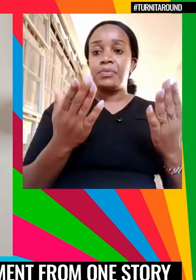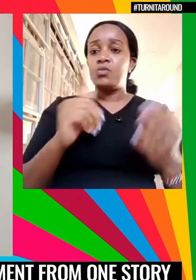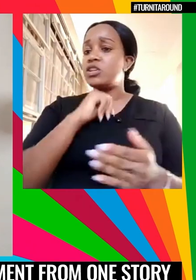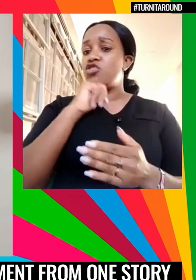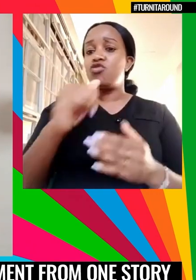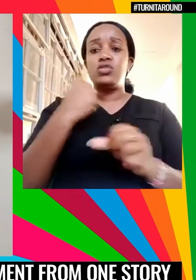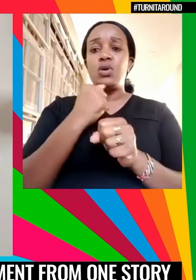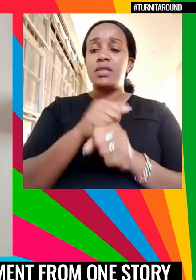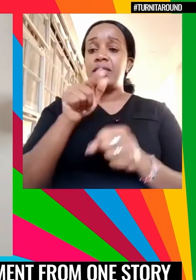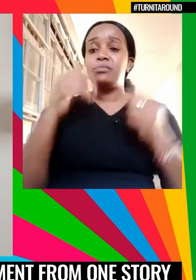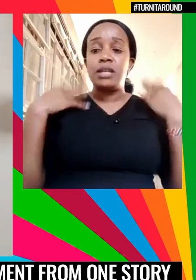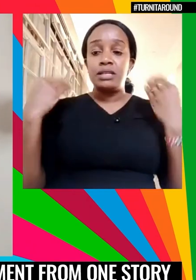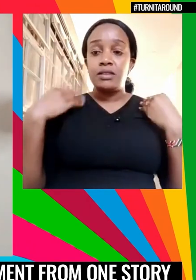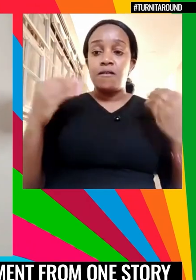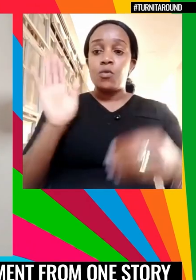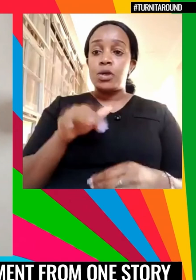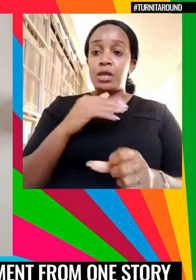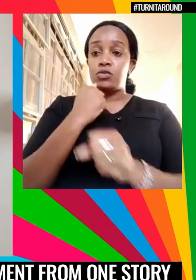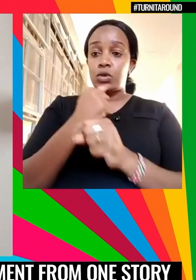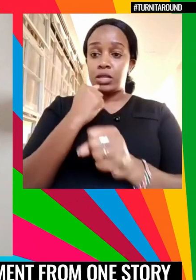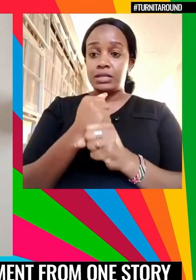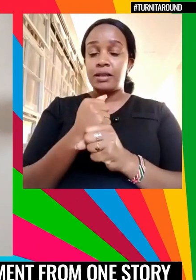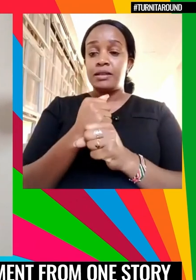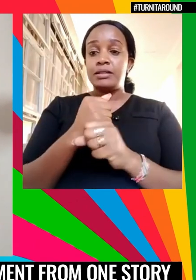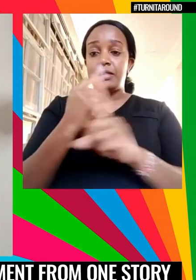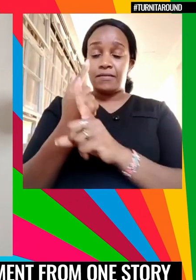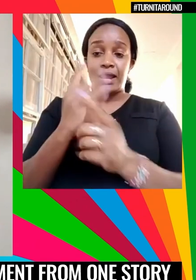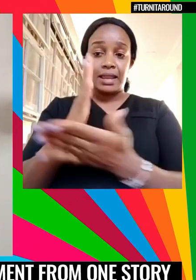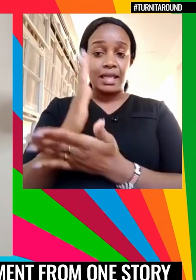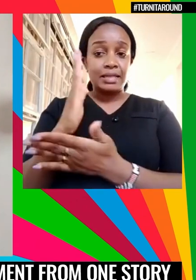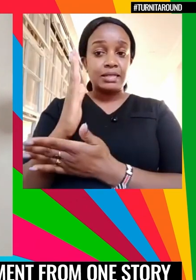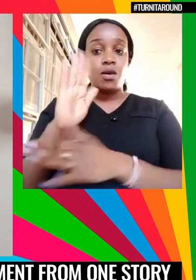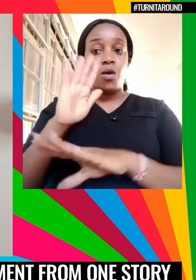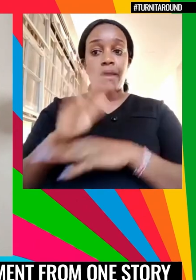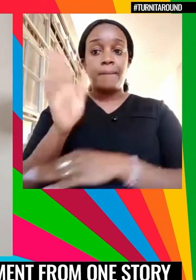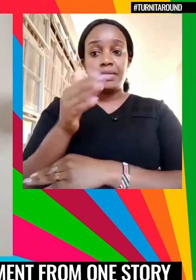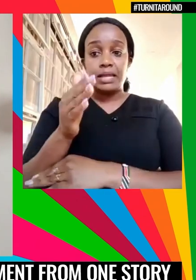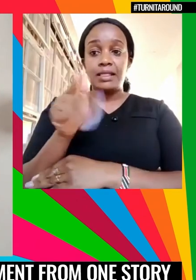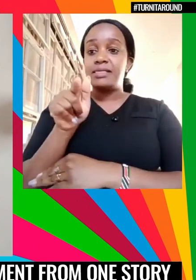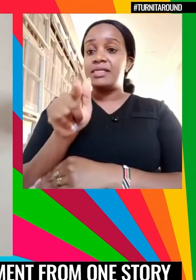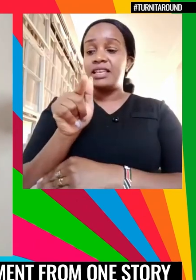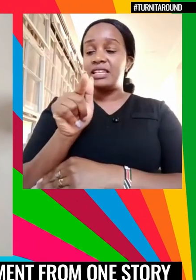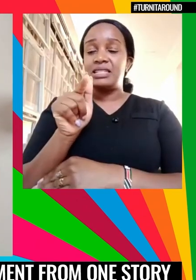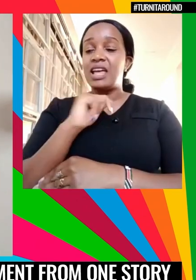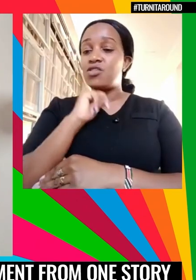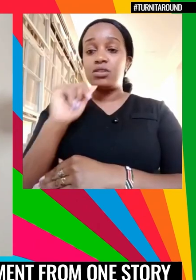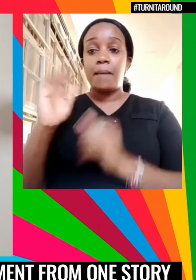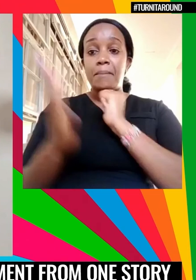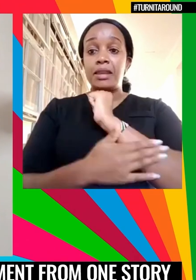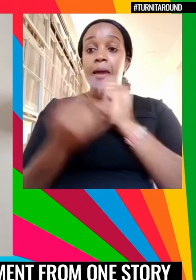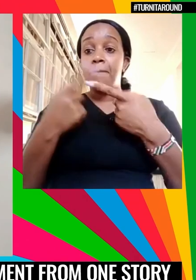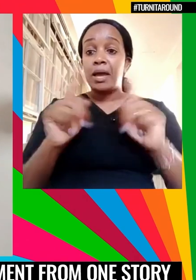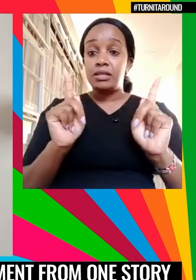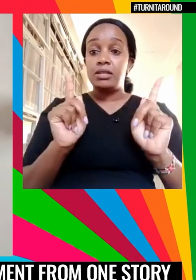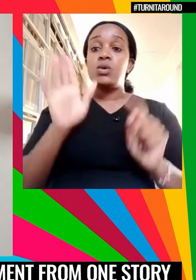women running for positions of vice presidents or advisors. Not to say that these positions are bad, but women can also be precedent